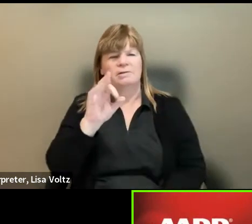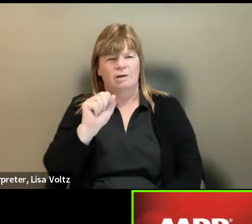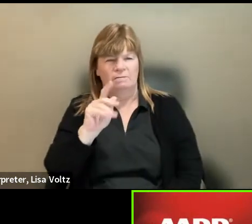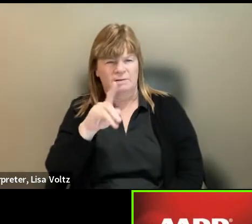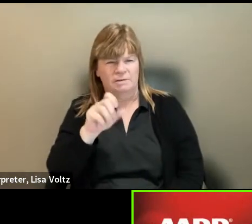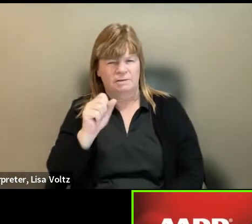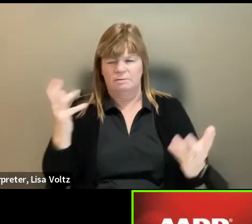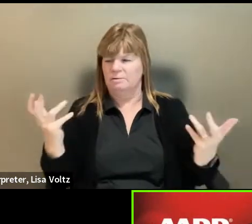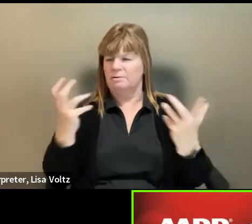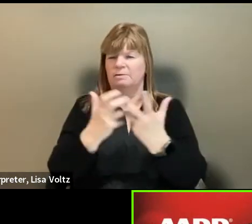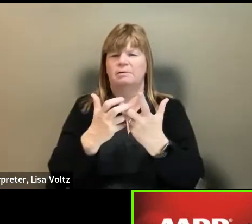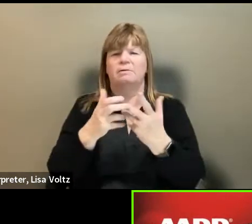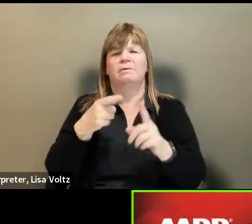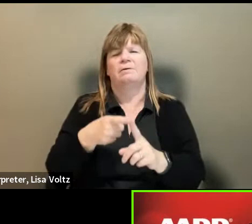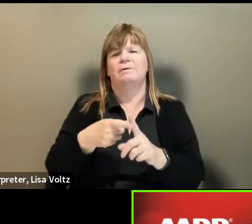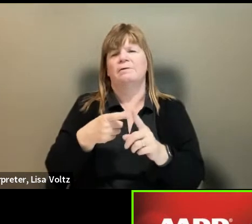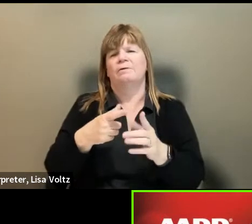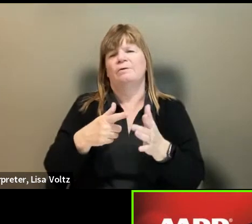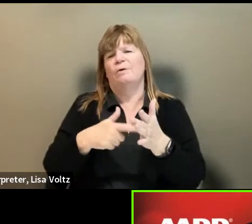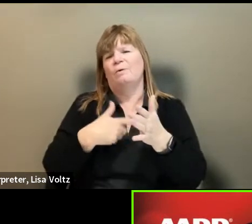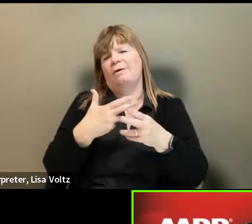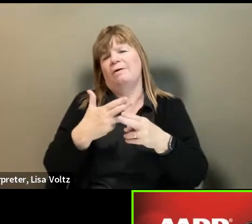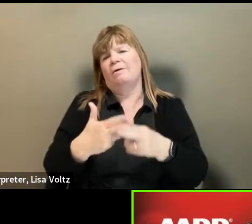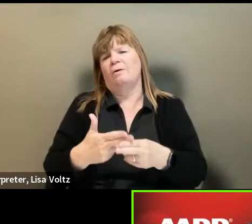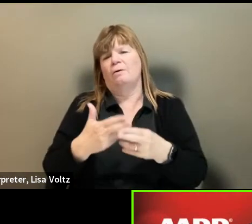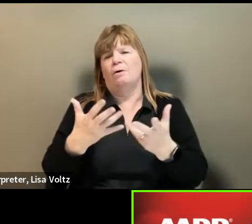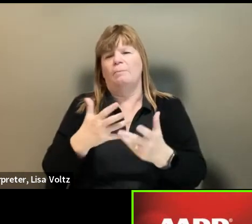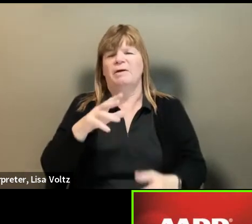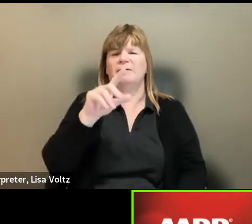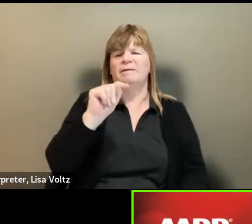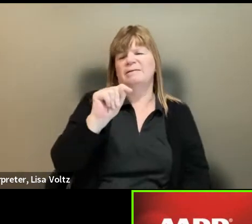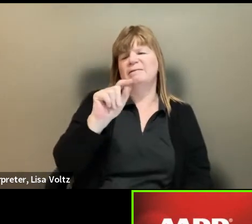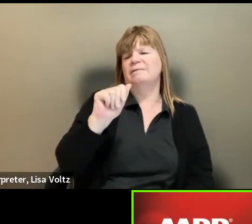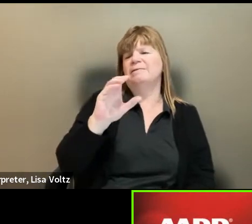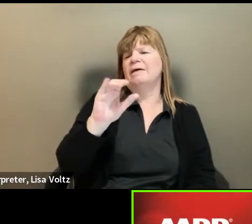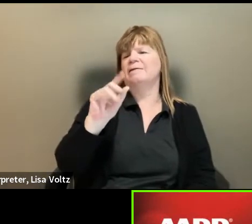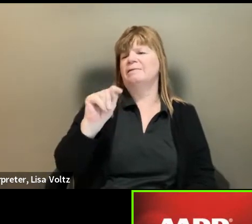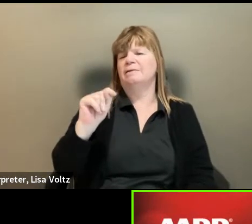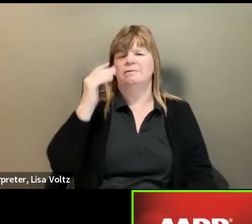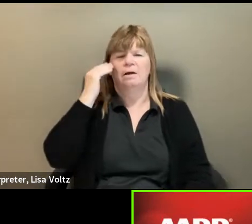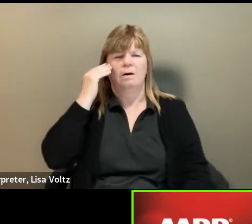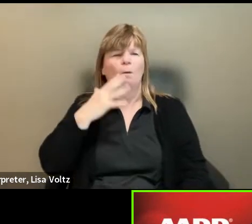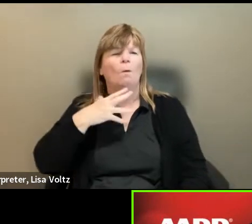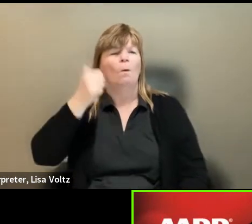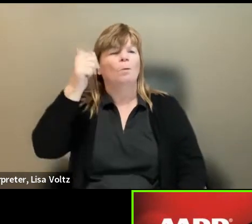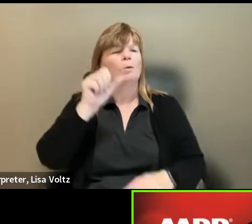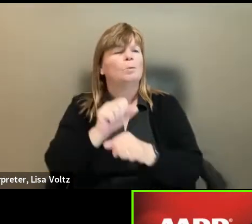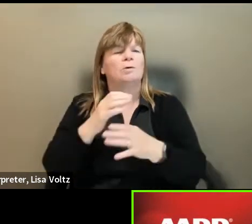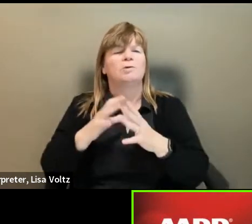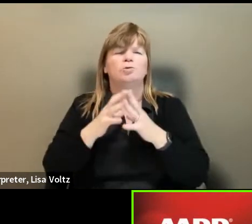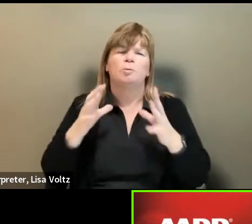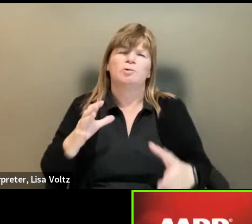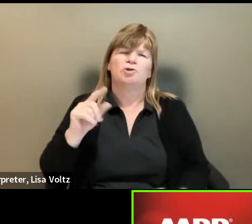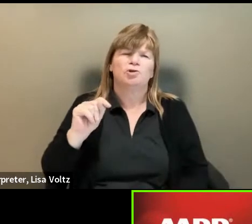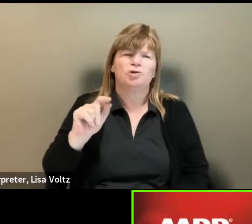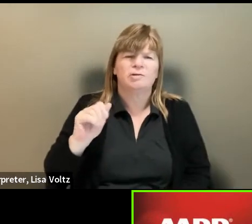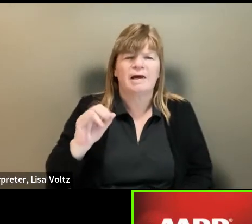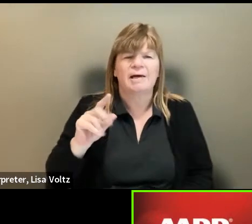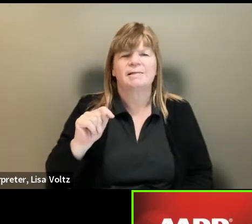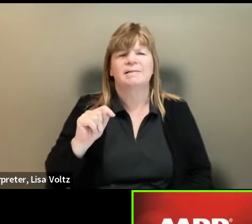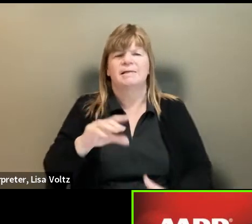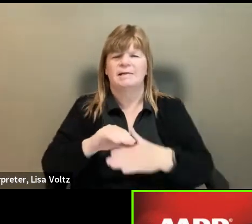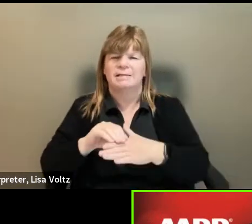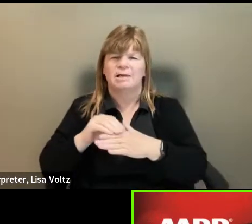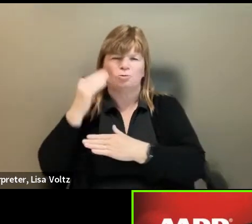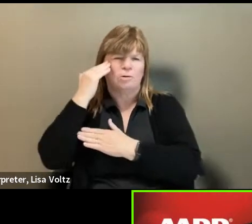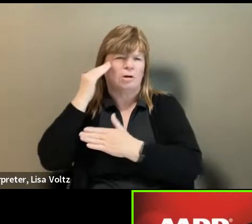what I'd like to call, well, what, what we might call tacit knowledge, right? Older workers have so much tacit and contextual knowledge that's been built